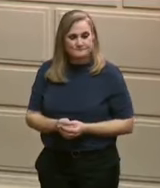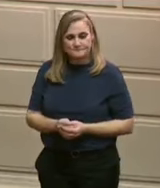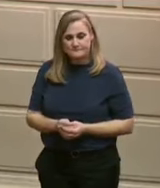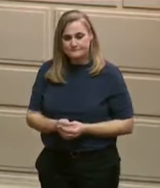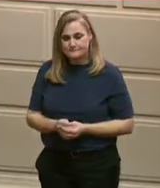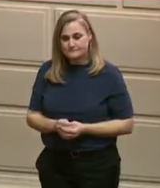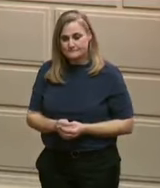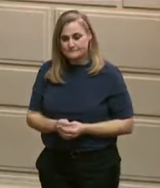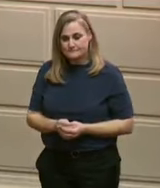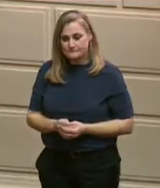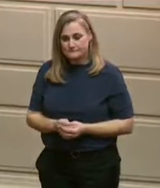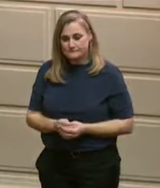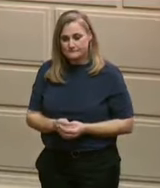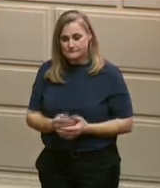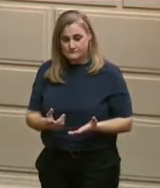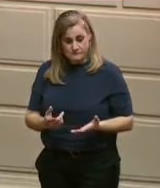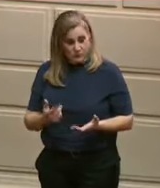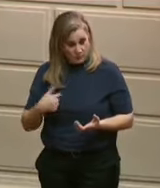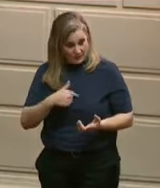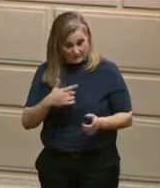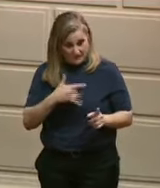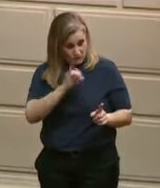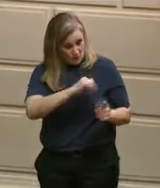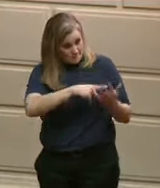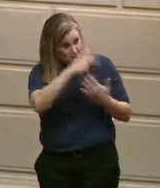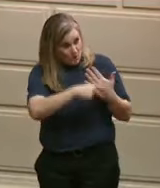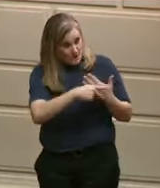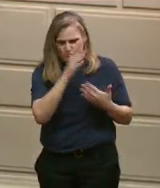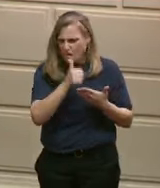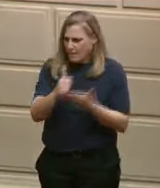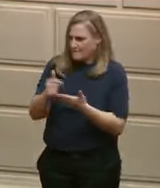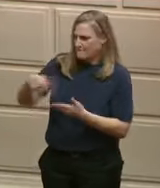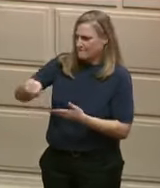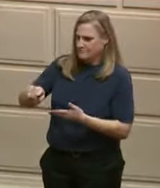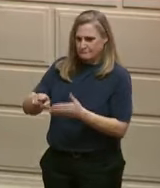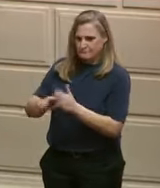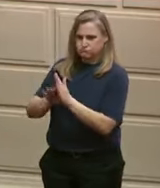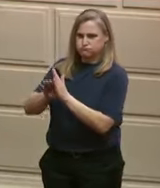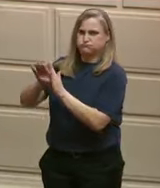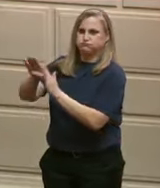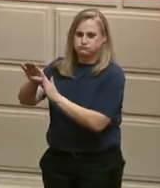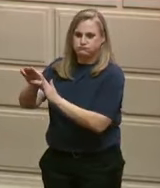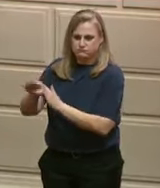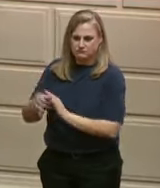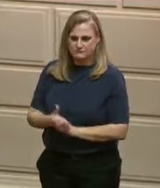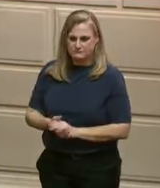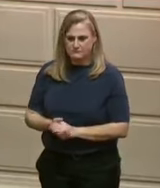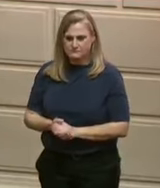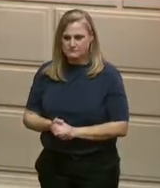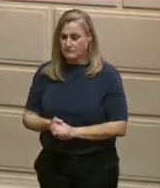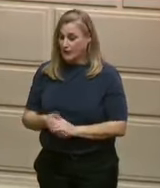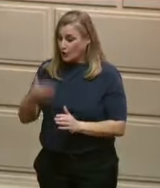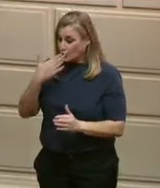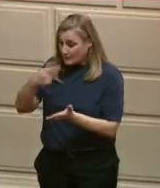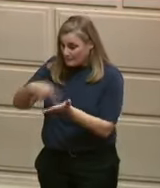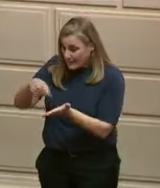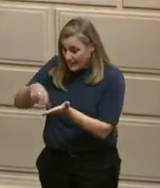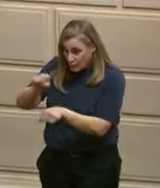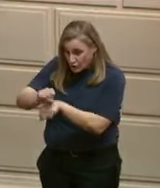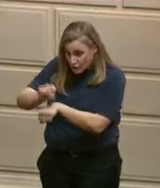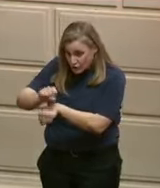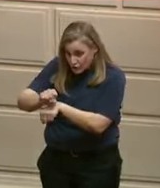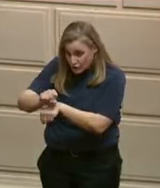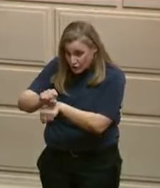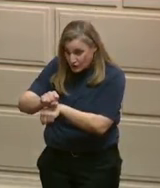to come. In addition to creating good-paying jobs, we must ensure that Rhode Island is an affordable place to live.